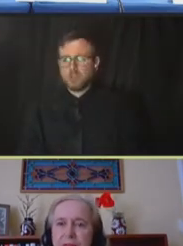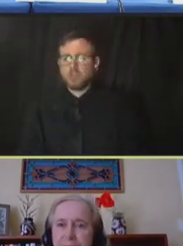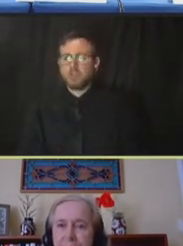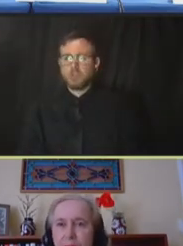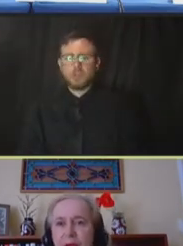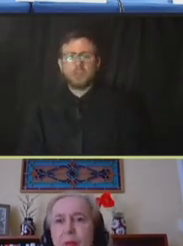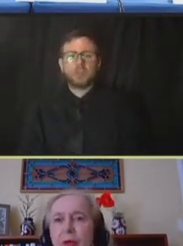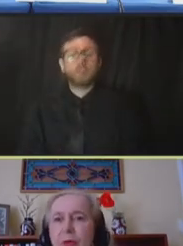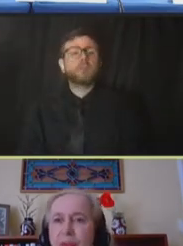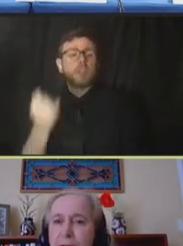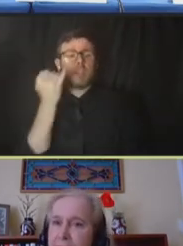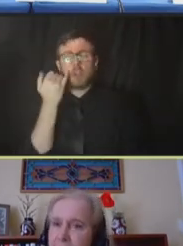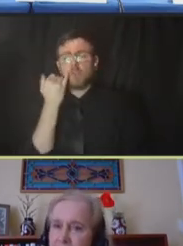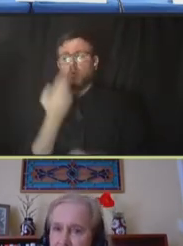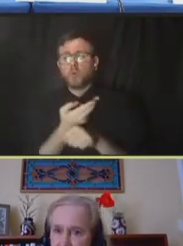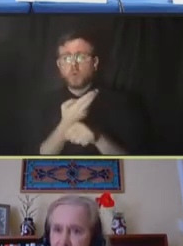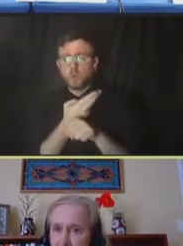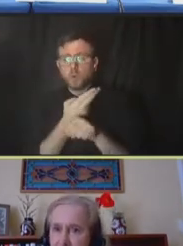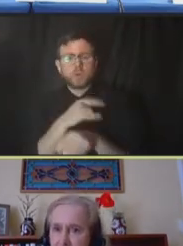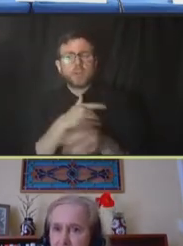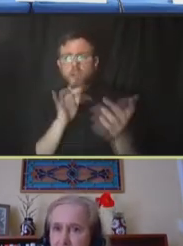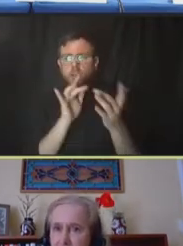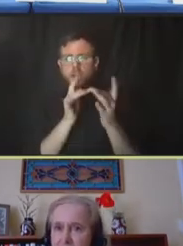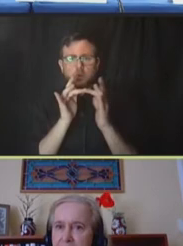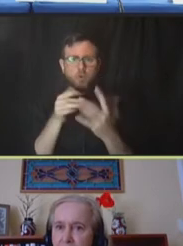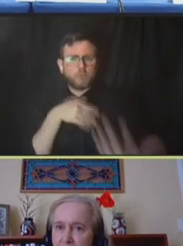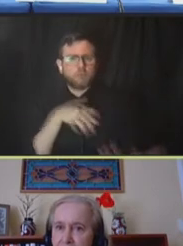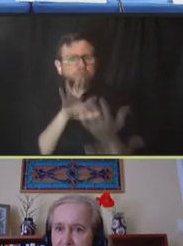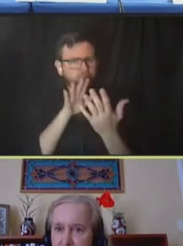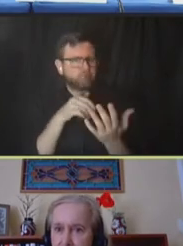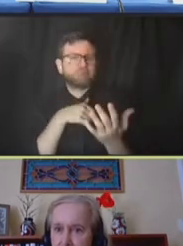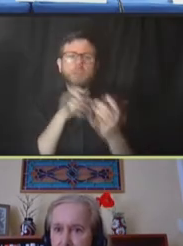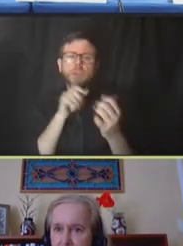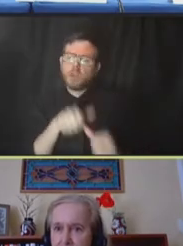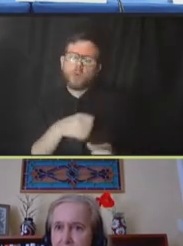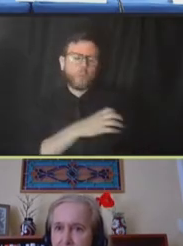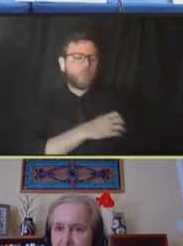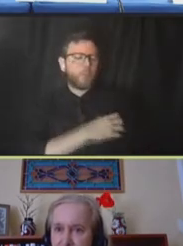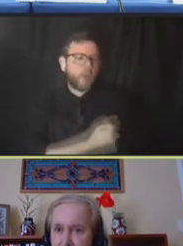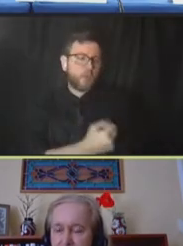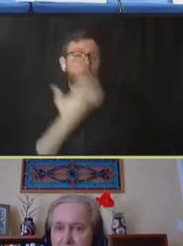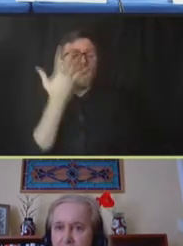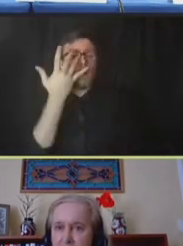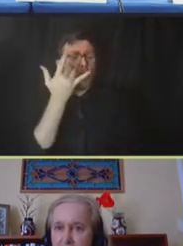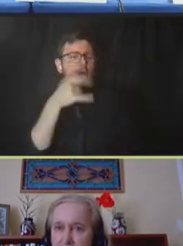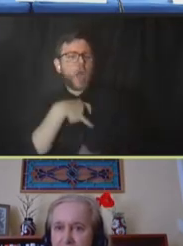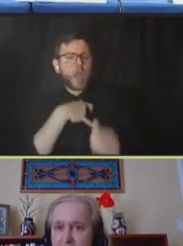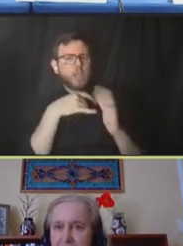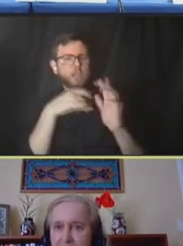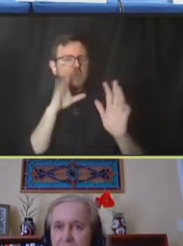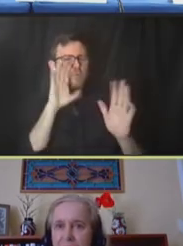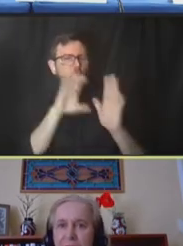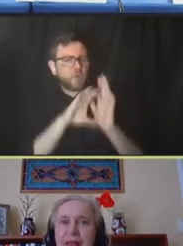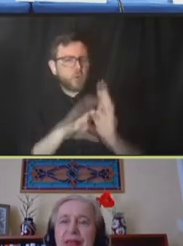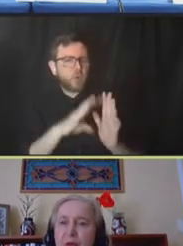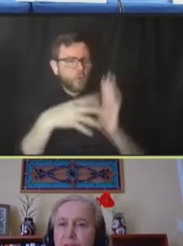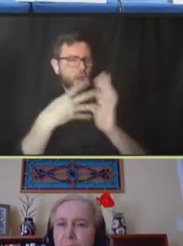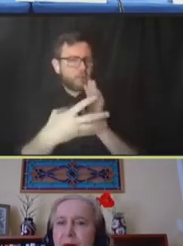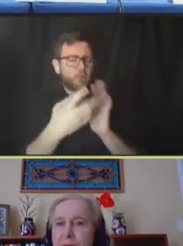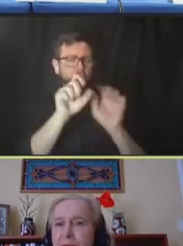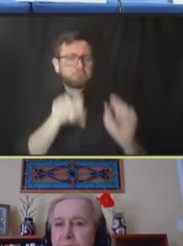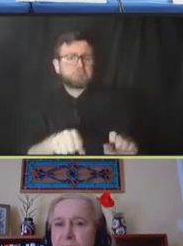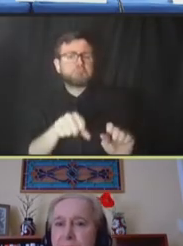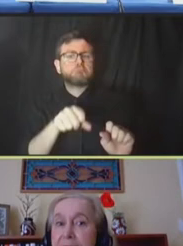use a network approach, I think it's very, very powerful because it's graphical. And many decision makers, policy makers, they